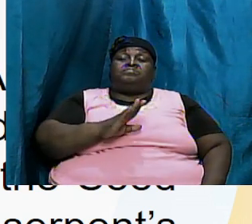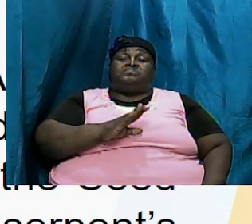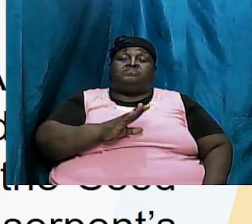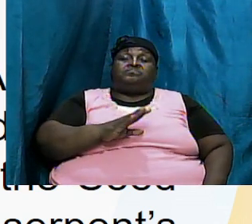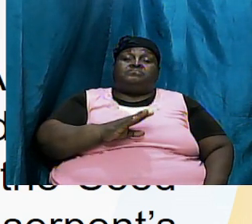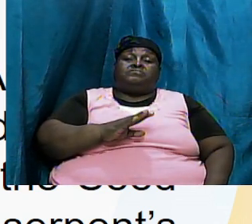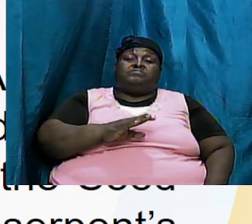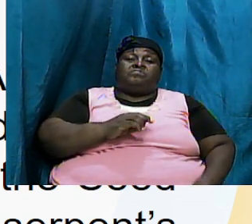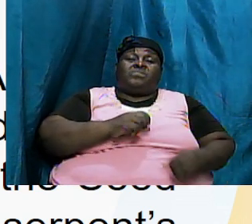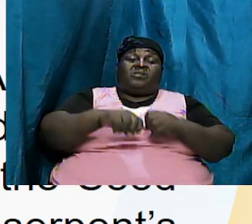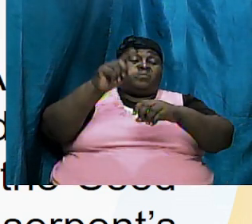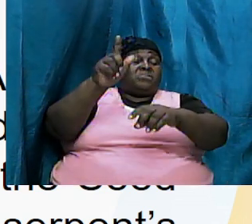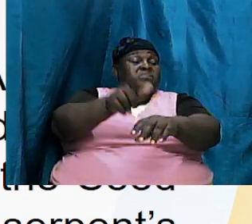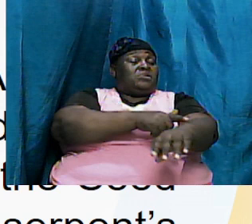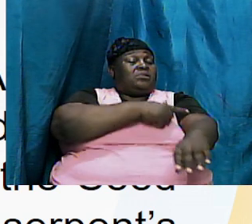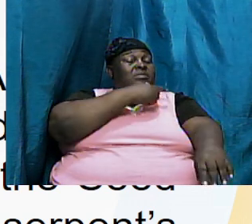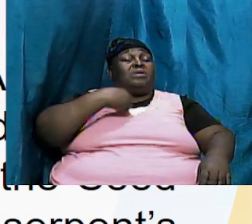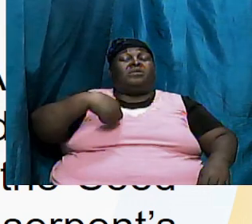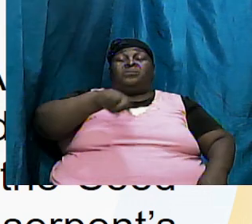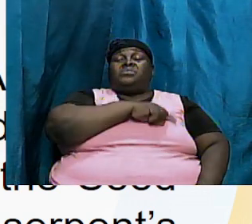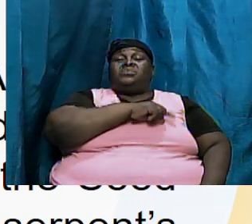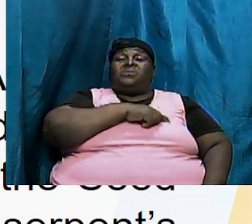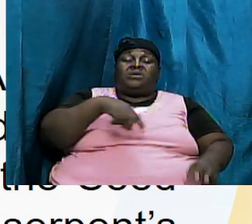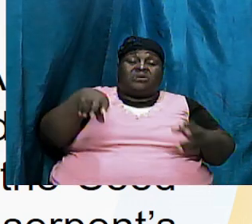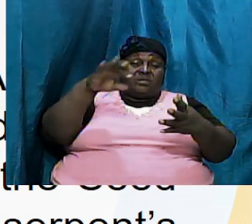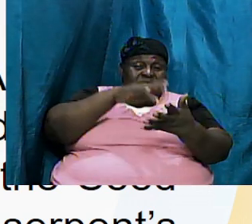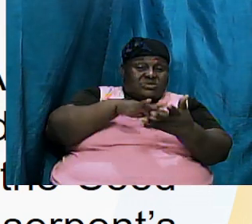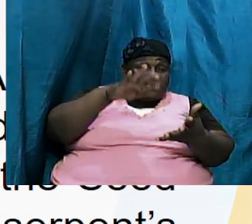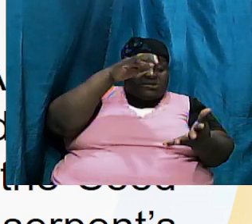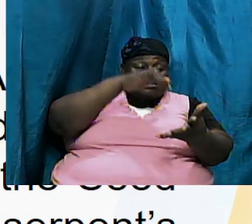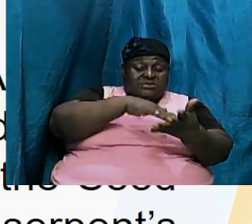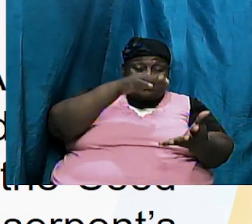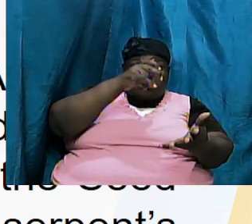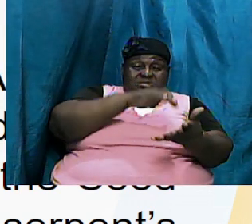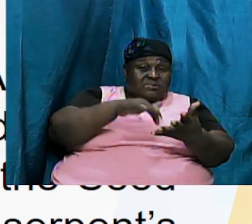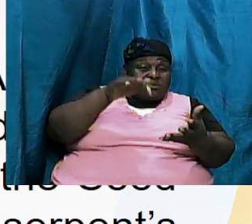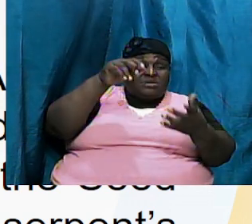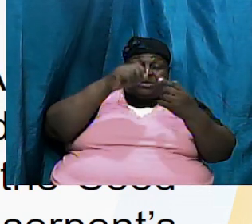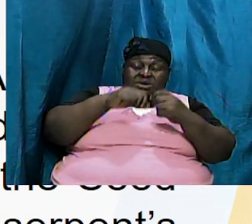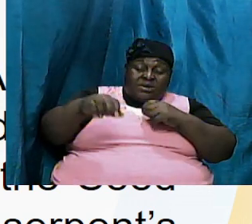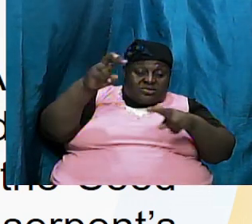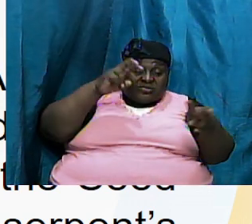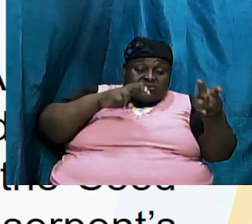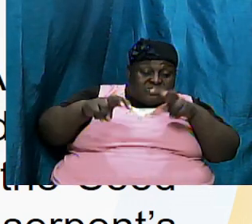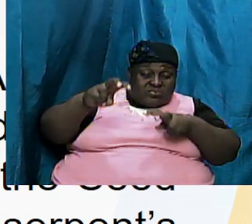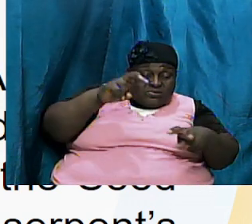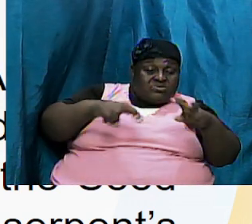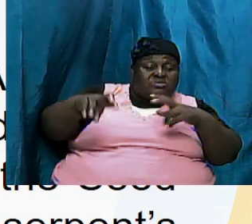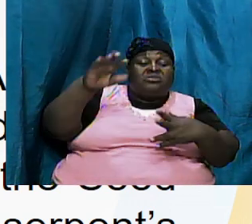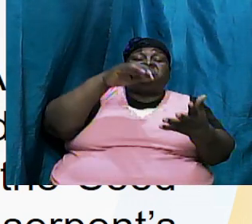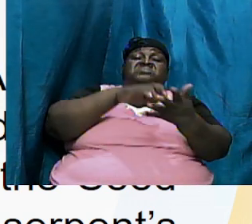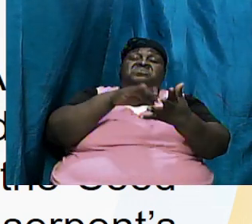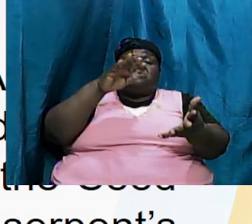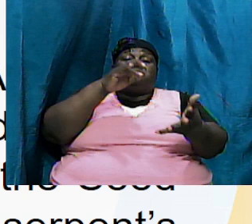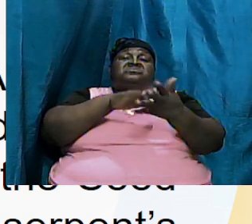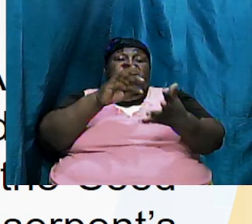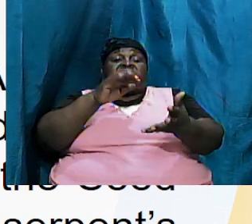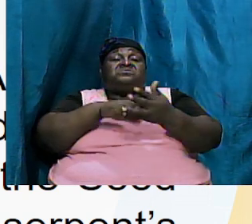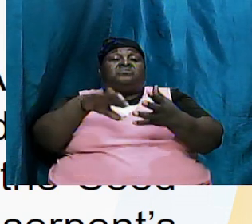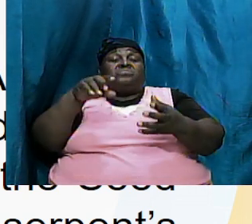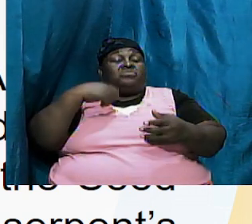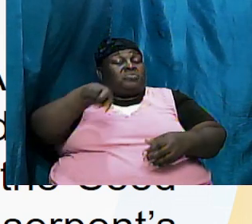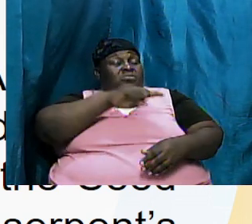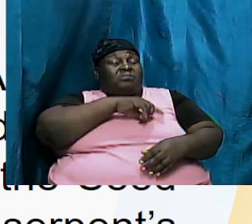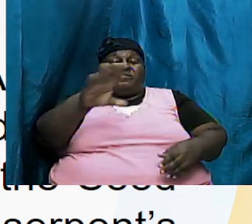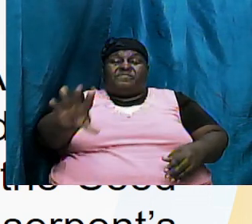so long as we dig and we persevere and we push we will find but if we